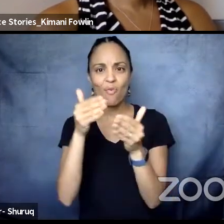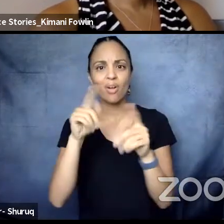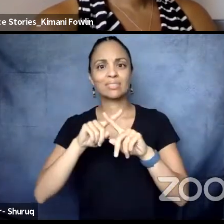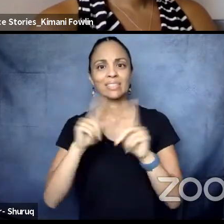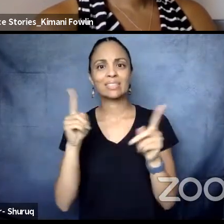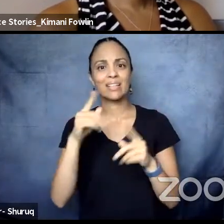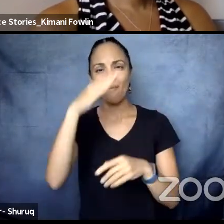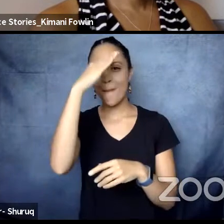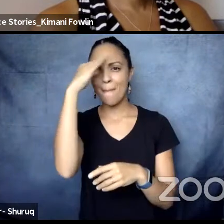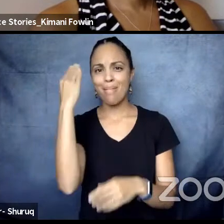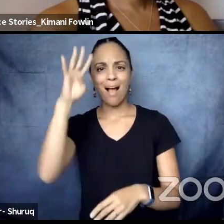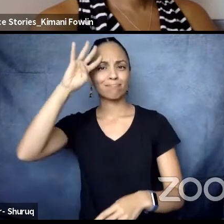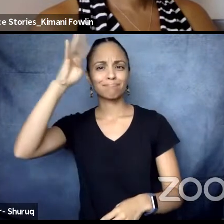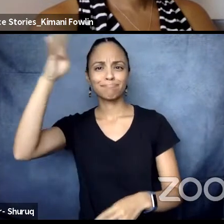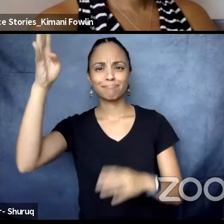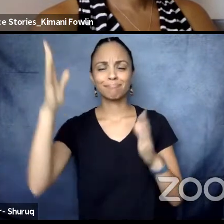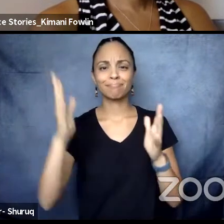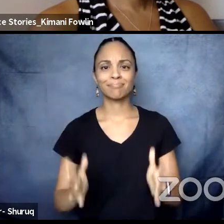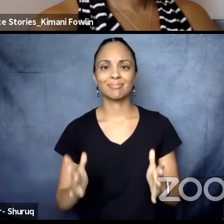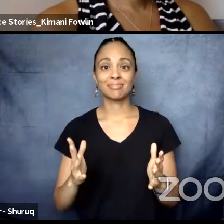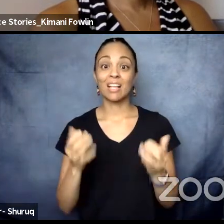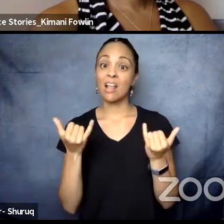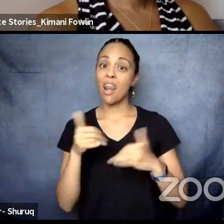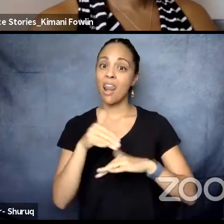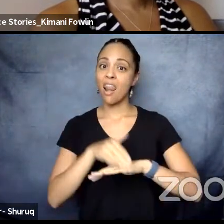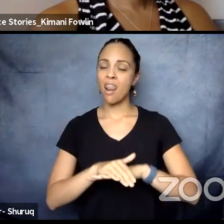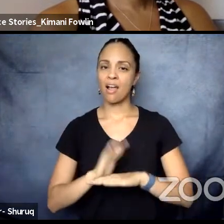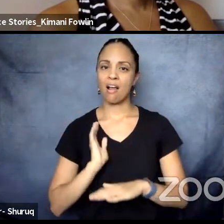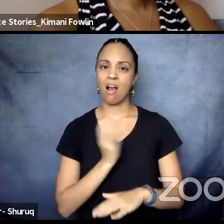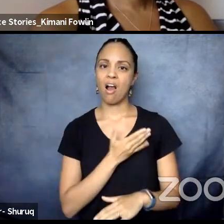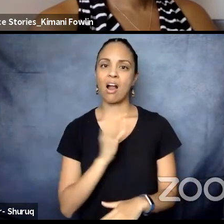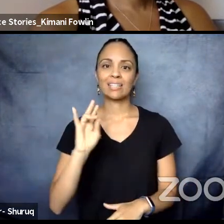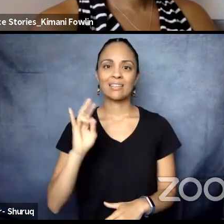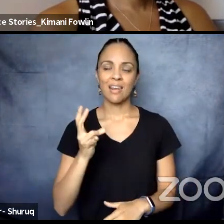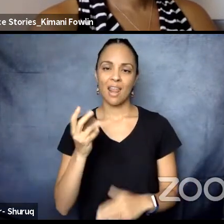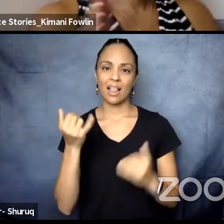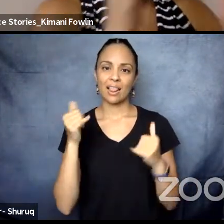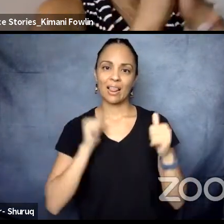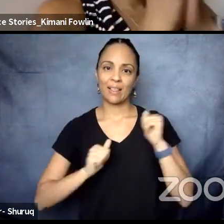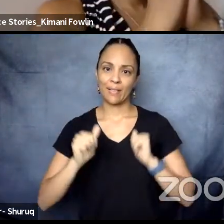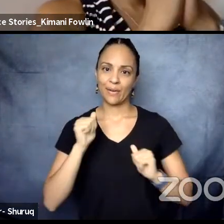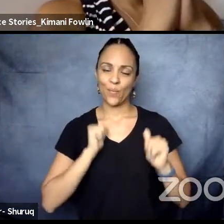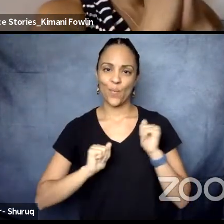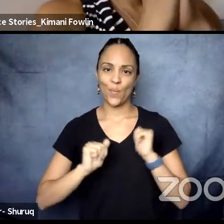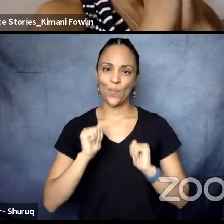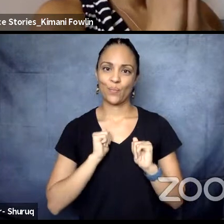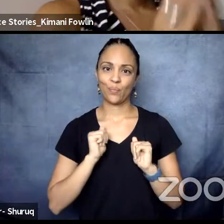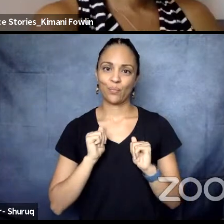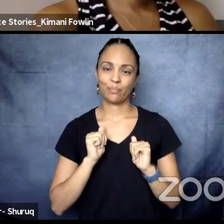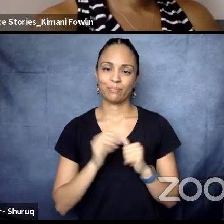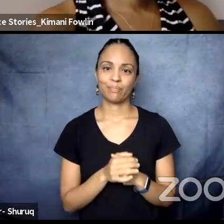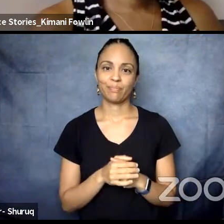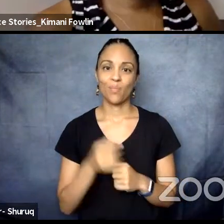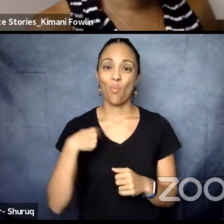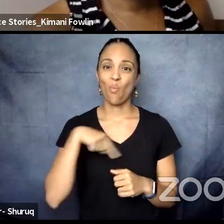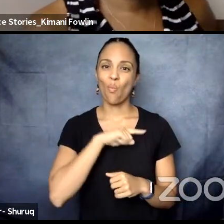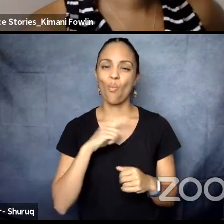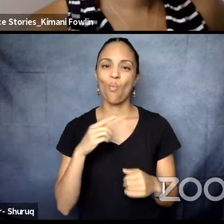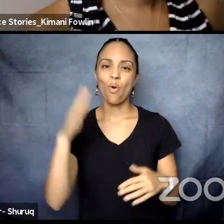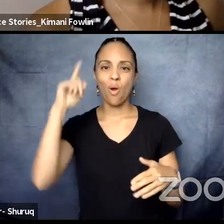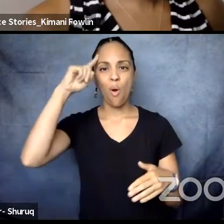ninth episode of what we hope will be many stories told in the artists' own voices.